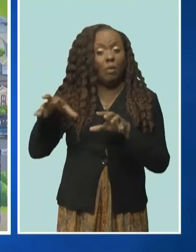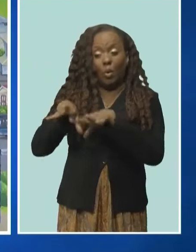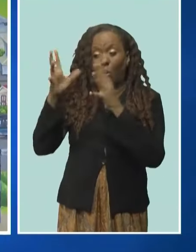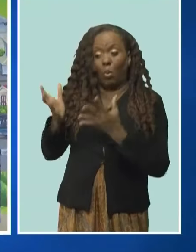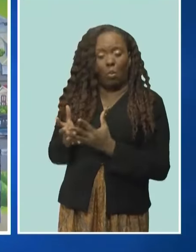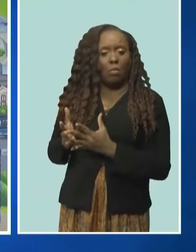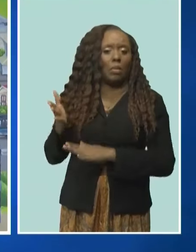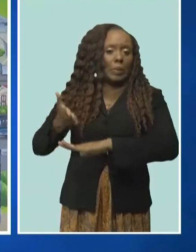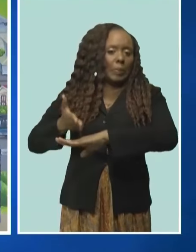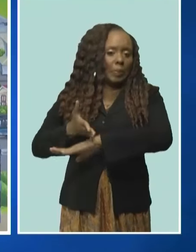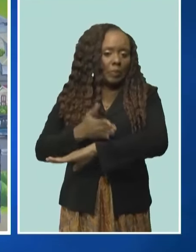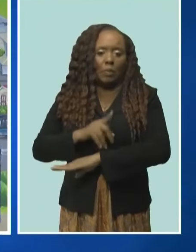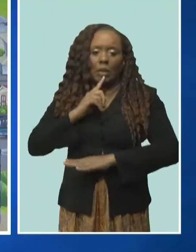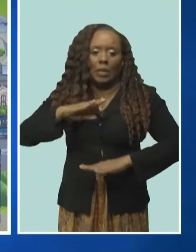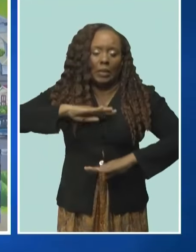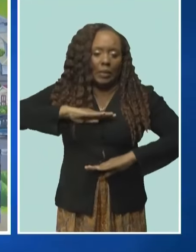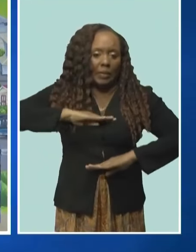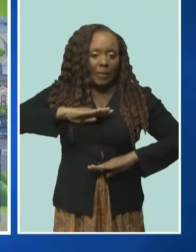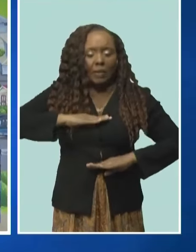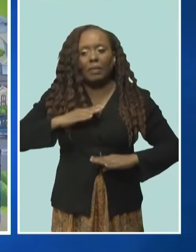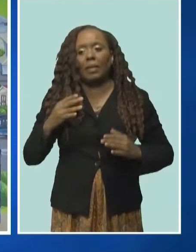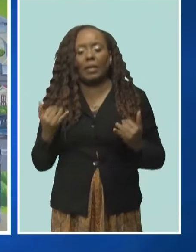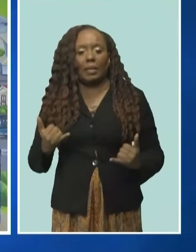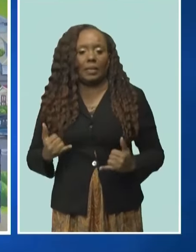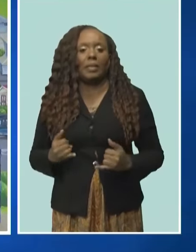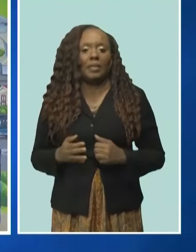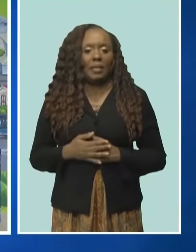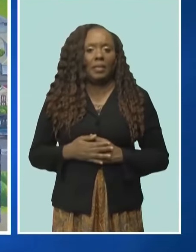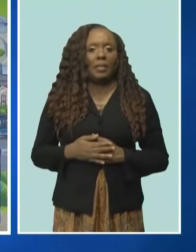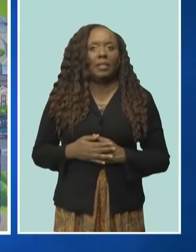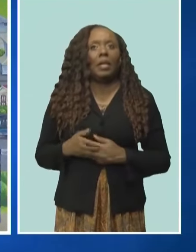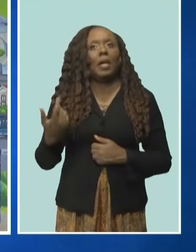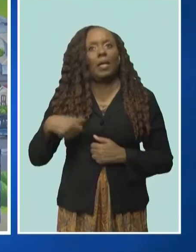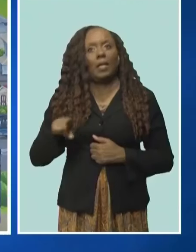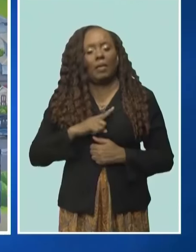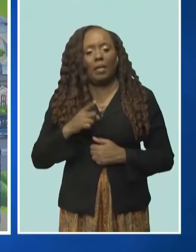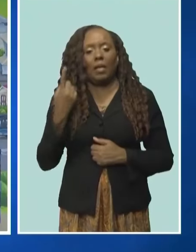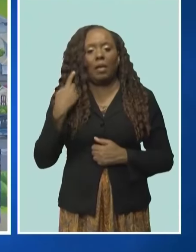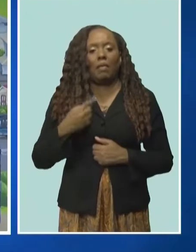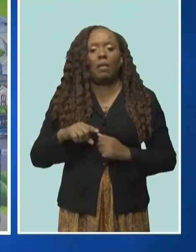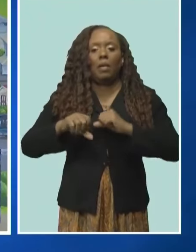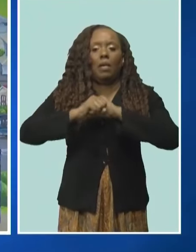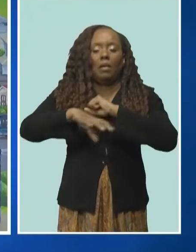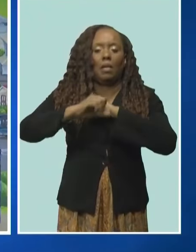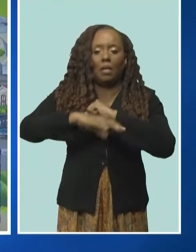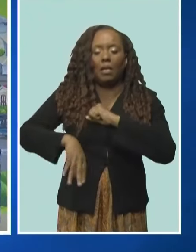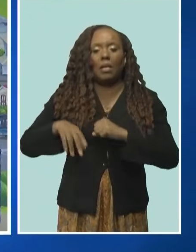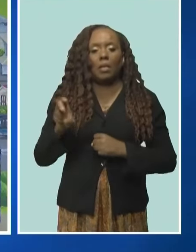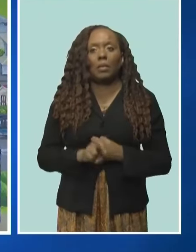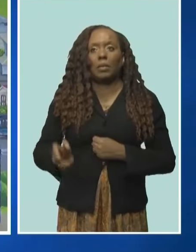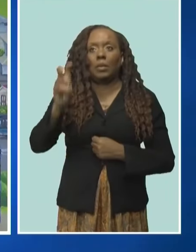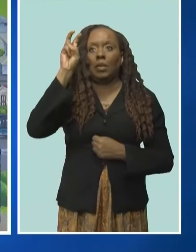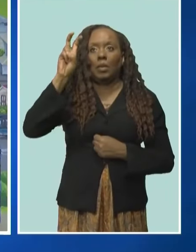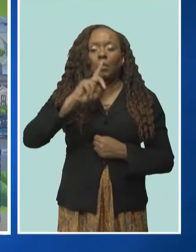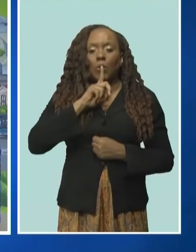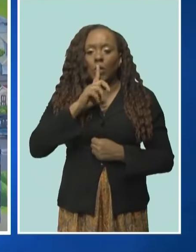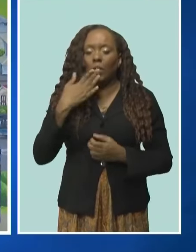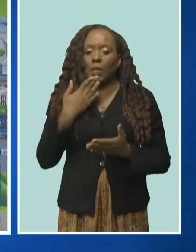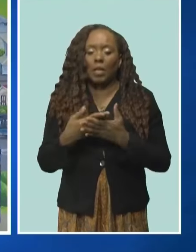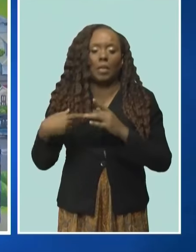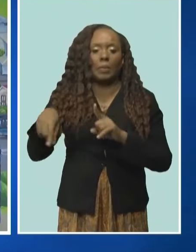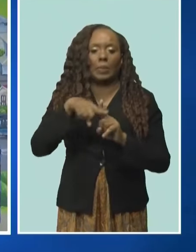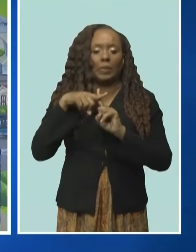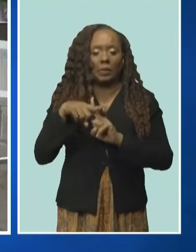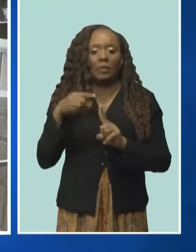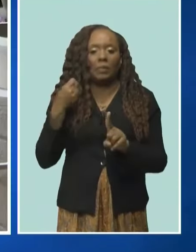I'm very, very satisfied with what Barbados is doing as a country to promote the tourism. It's definitely having a very good positive